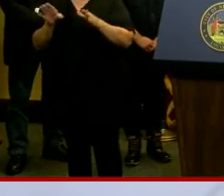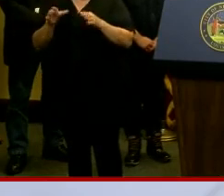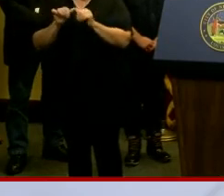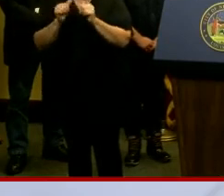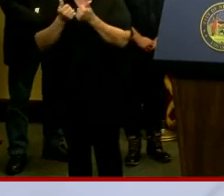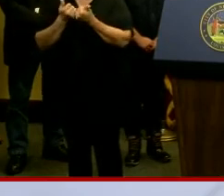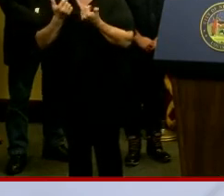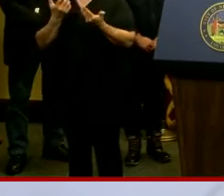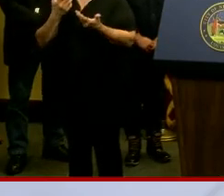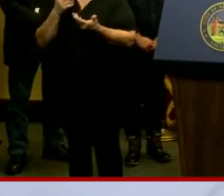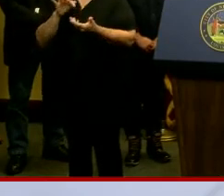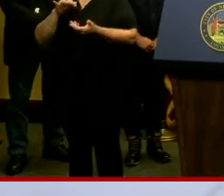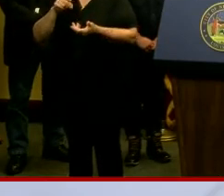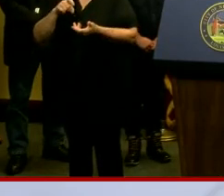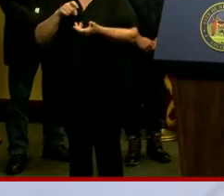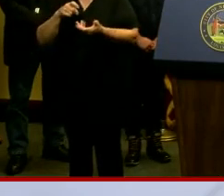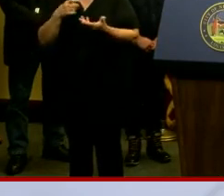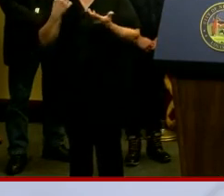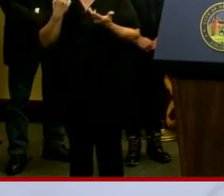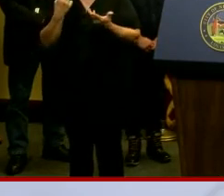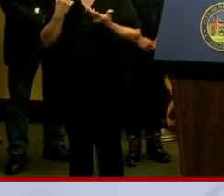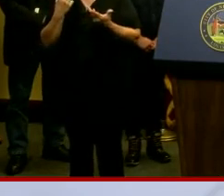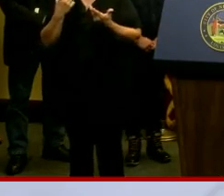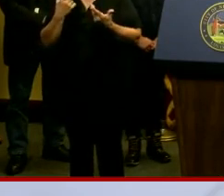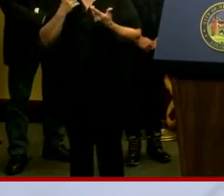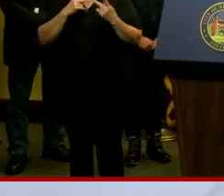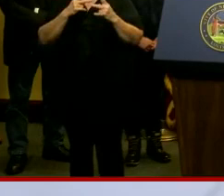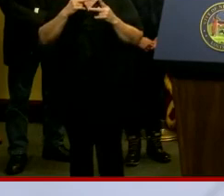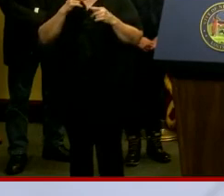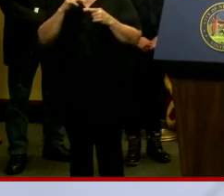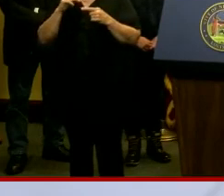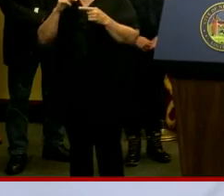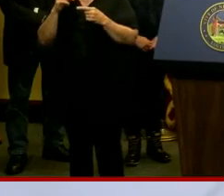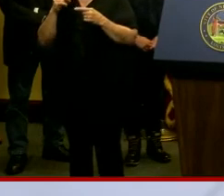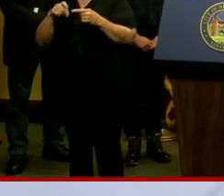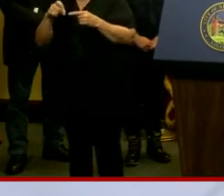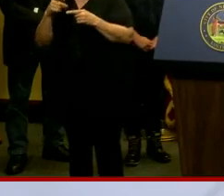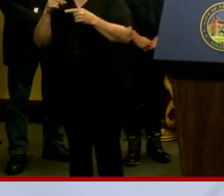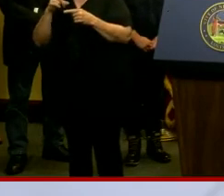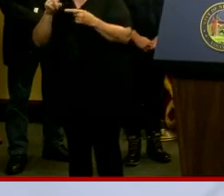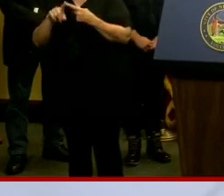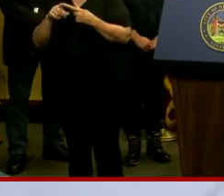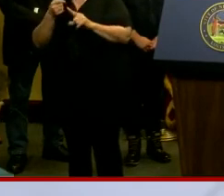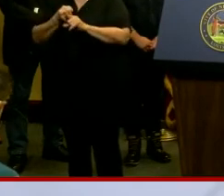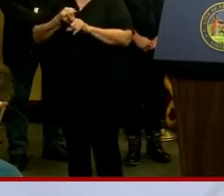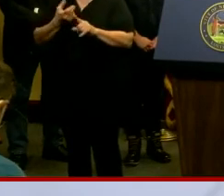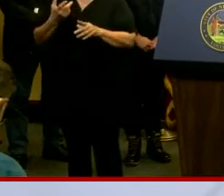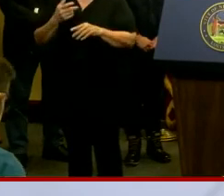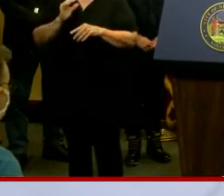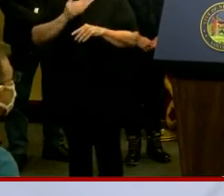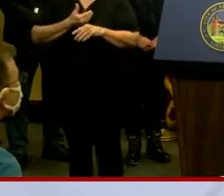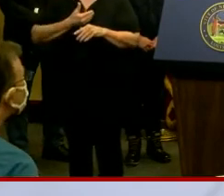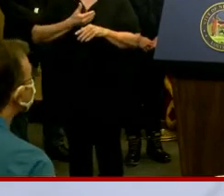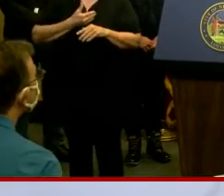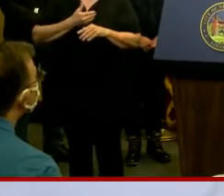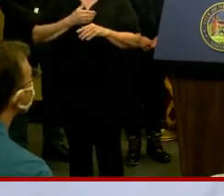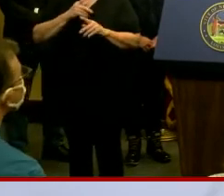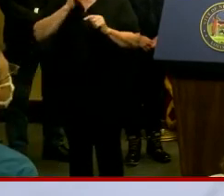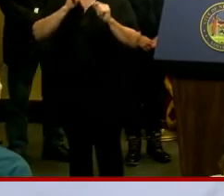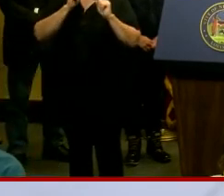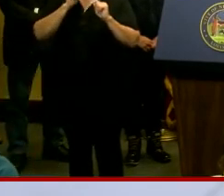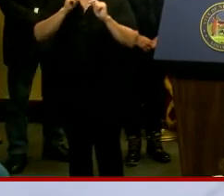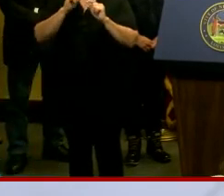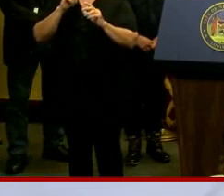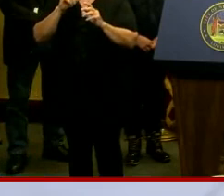and the particular needs of our city residents once the storm makes landfall. I have placed our state resources, our Telecommunications